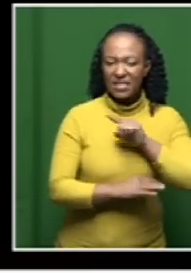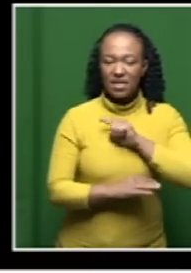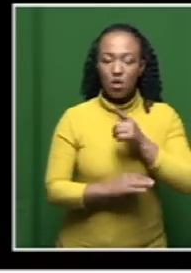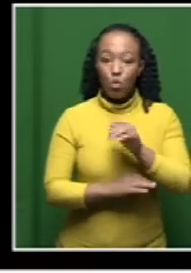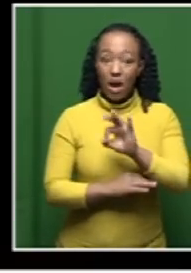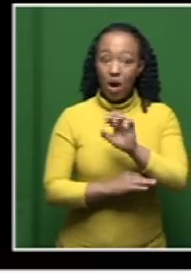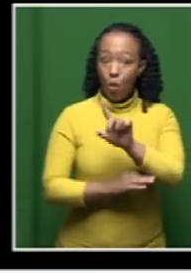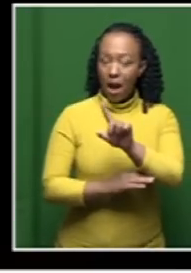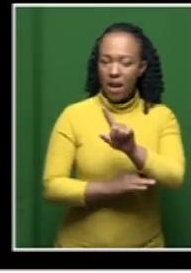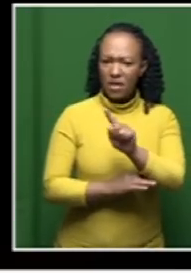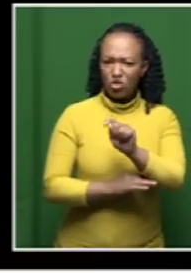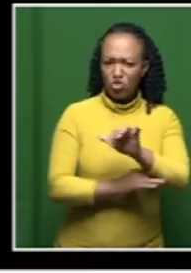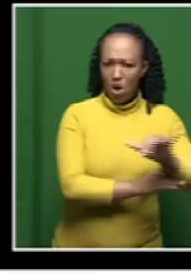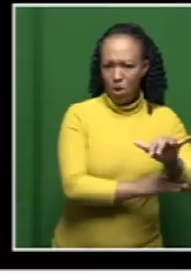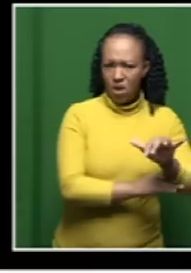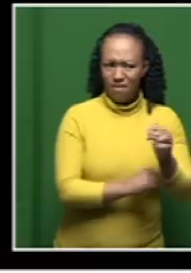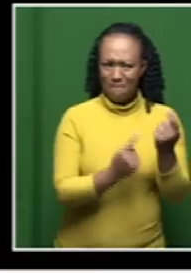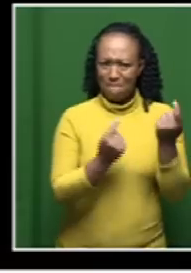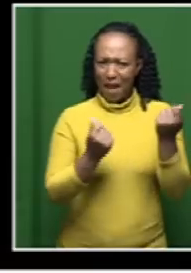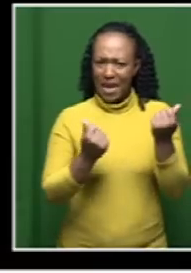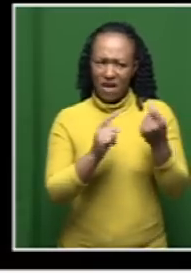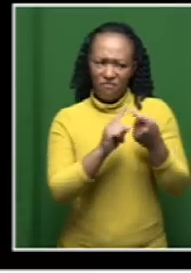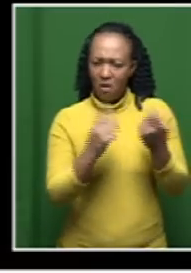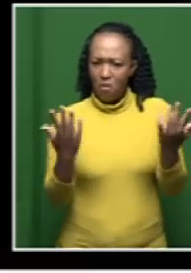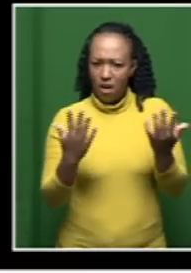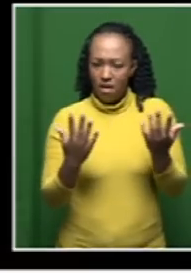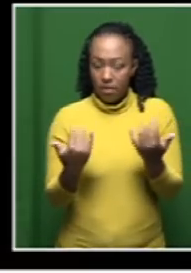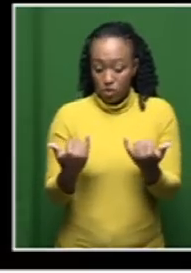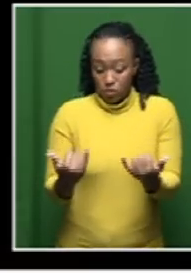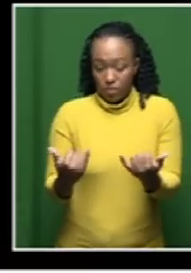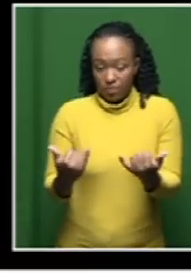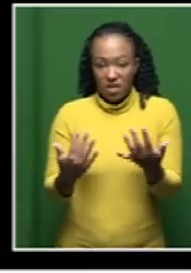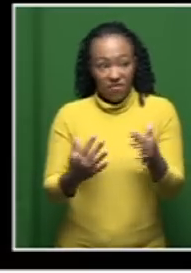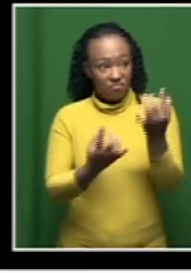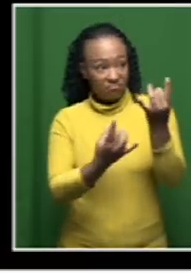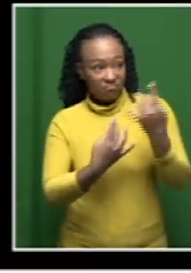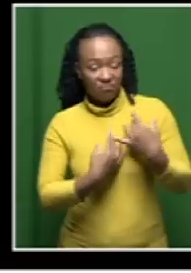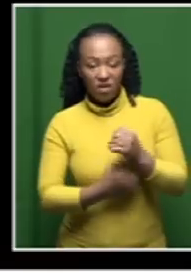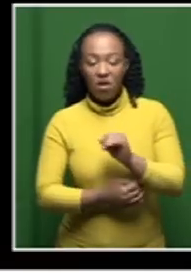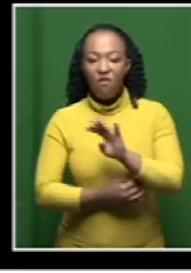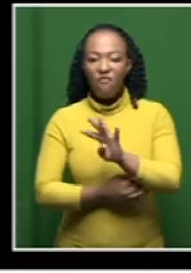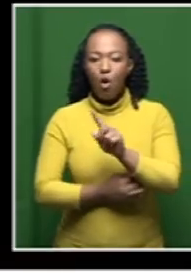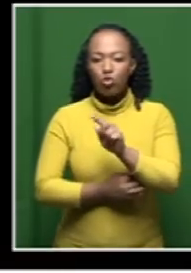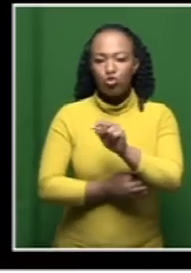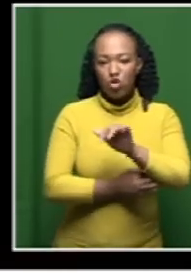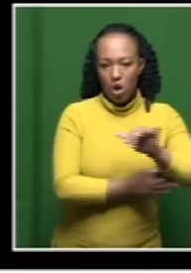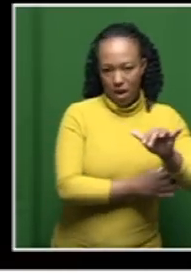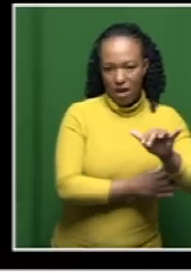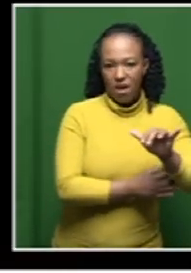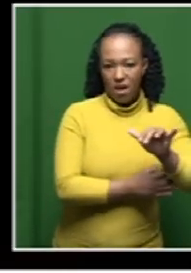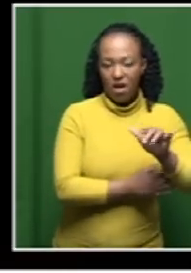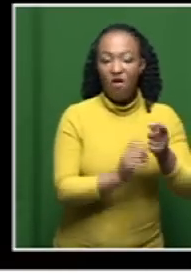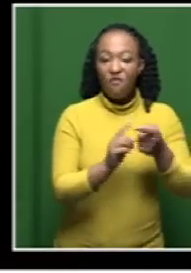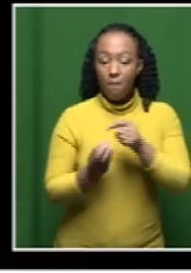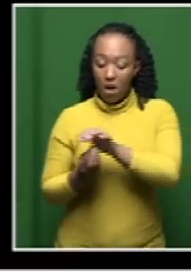one trillion rand. They asked, where will the money come from? Today, we are told four trillion rands is needed to move